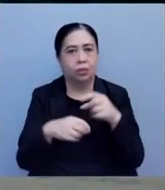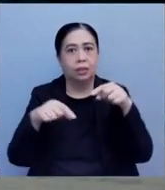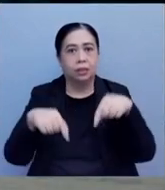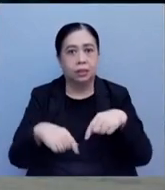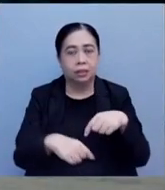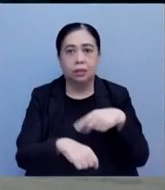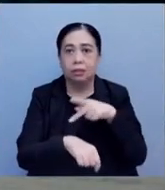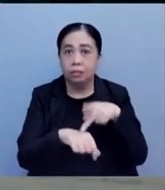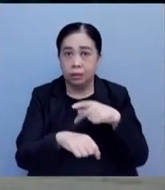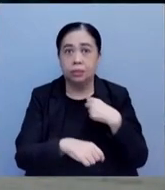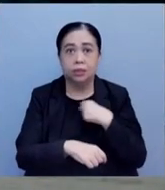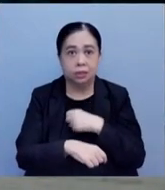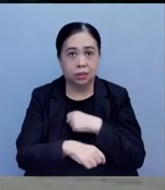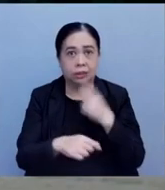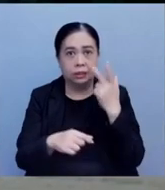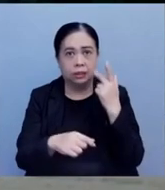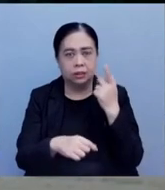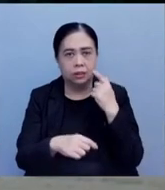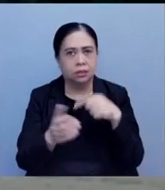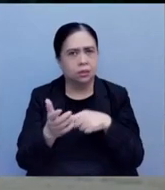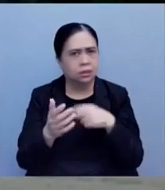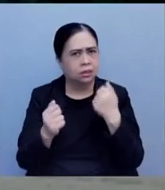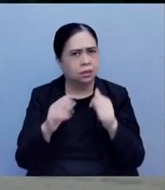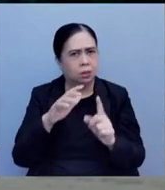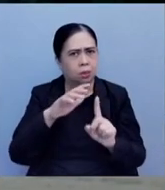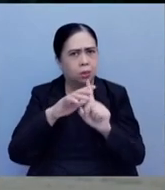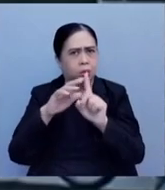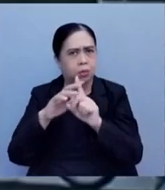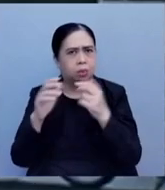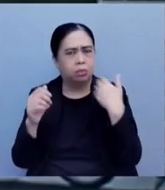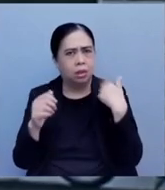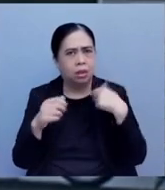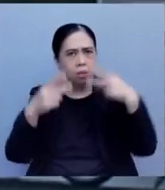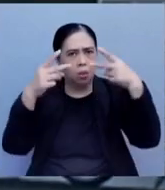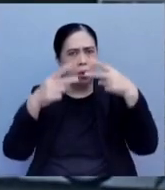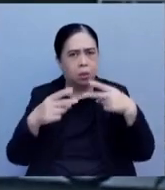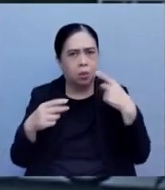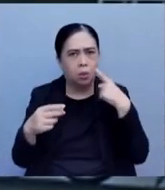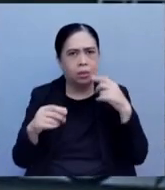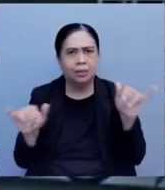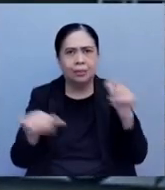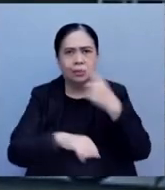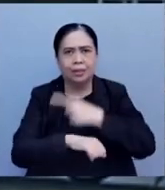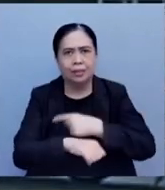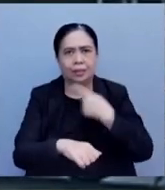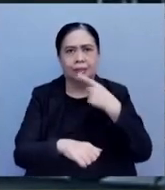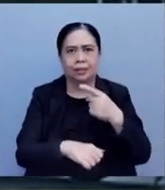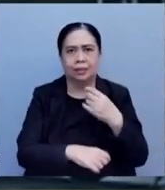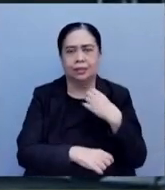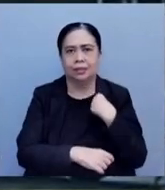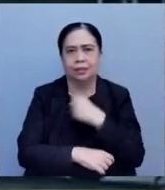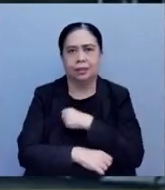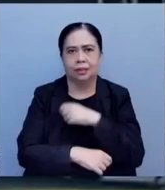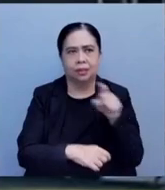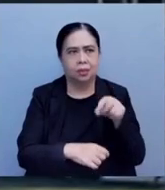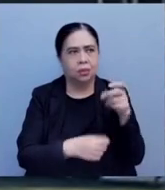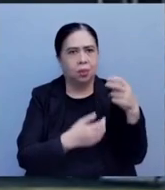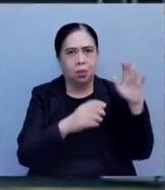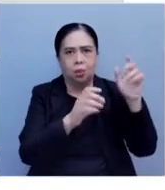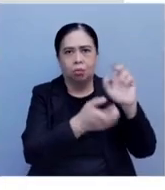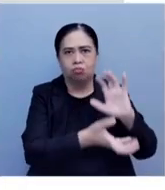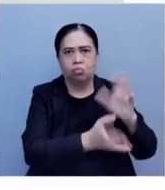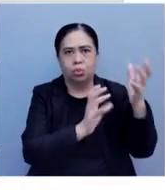Philippine Senate, which recorded a spike in attacks on its website the same day the House of Representatives' website was defaced.